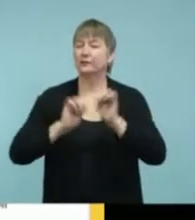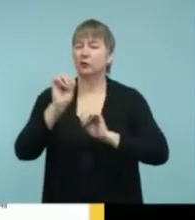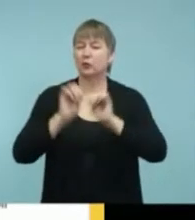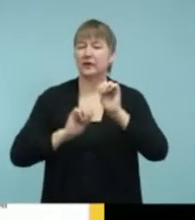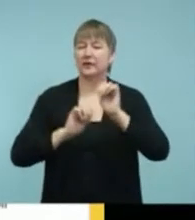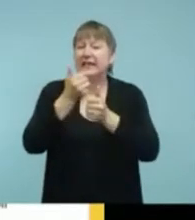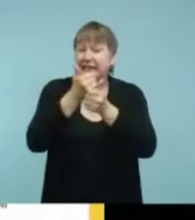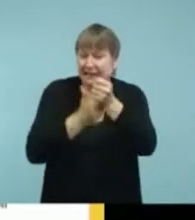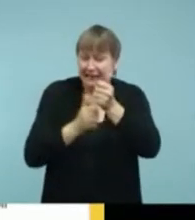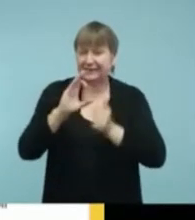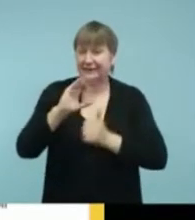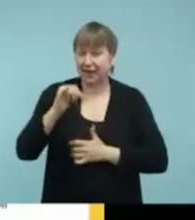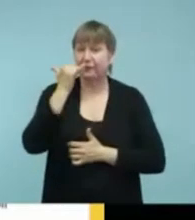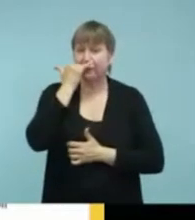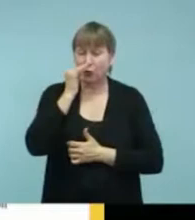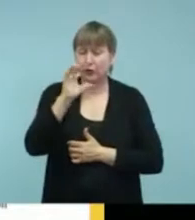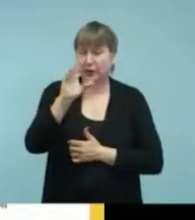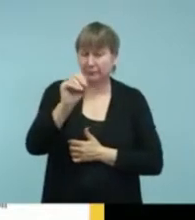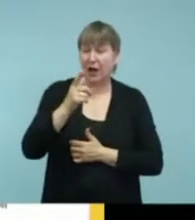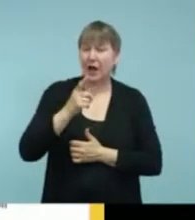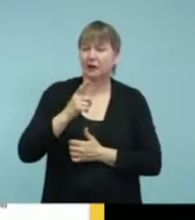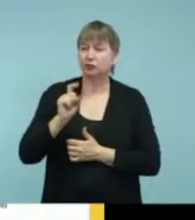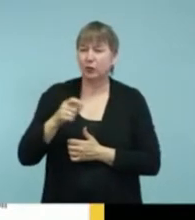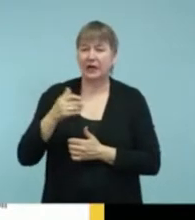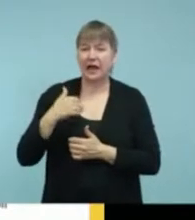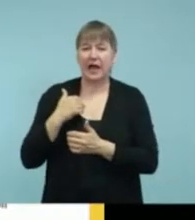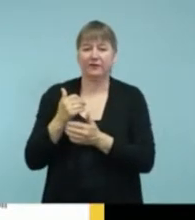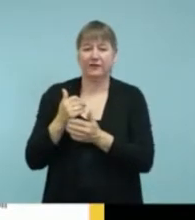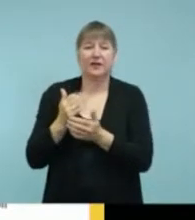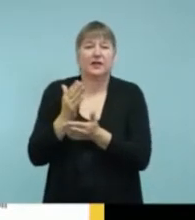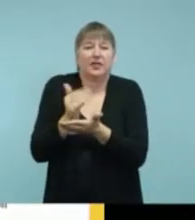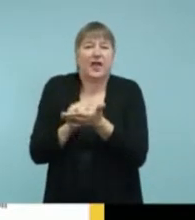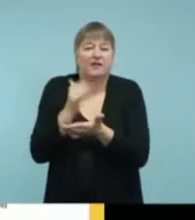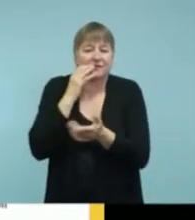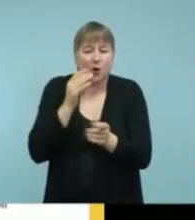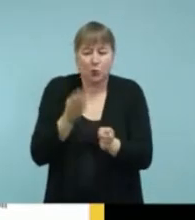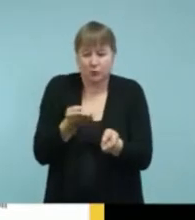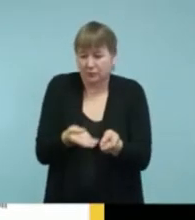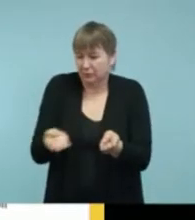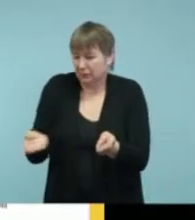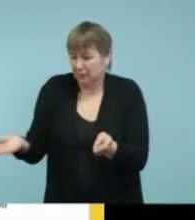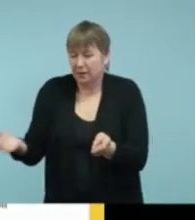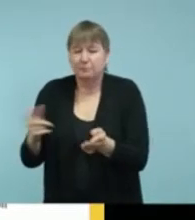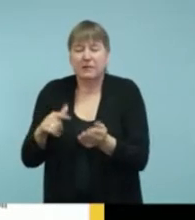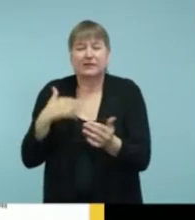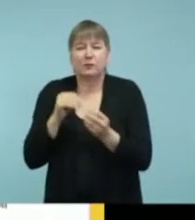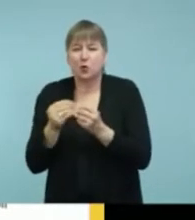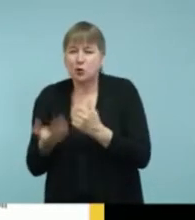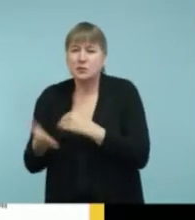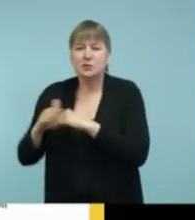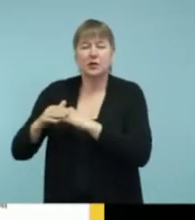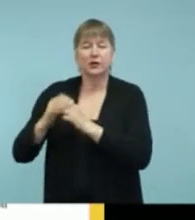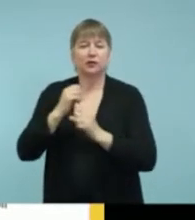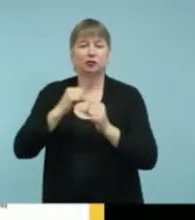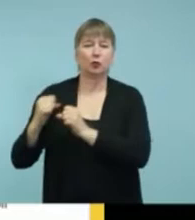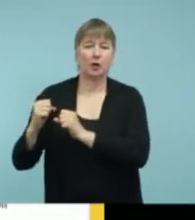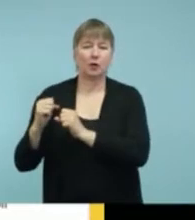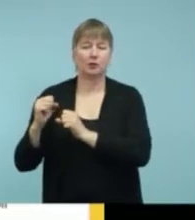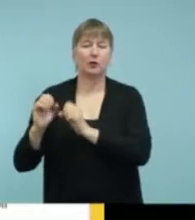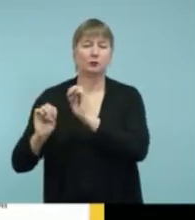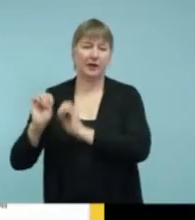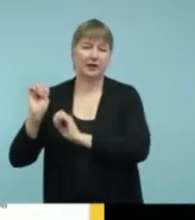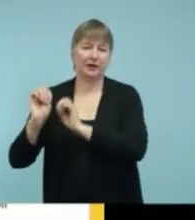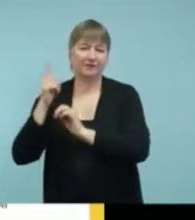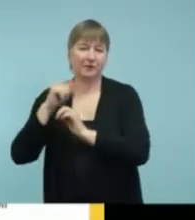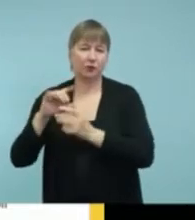specific number of devices that have this more robust rating for their phone. Okay.